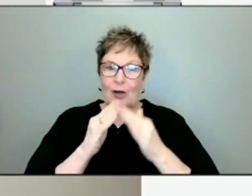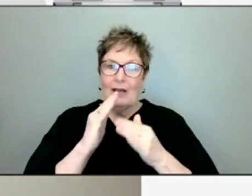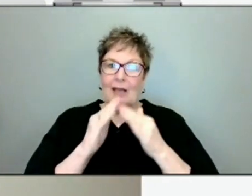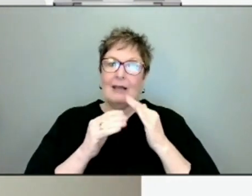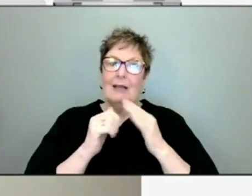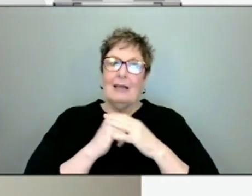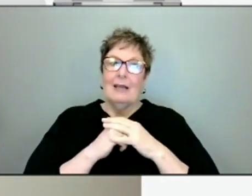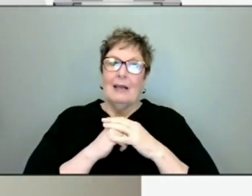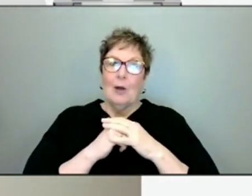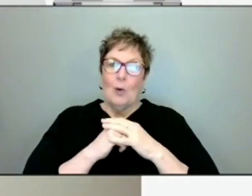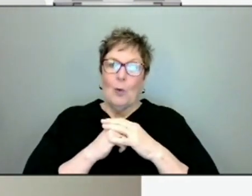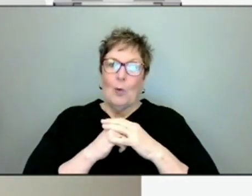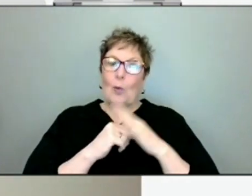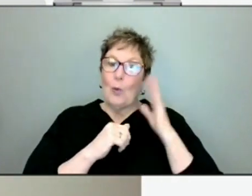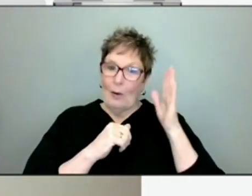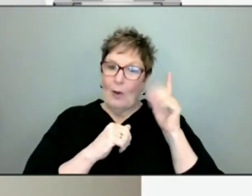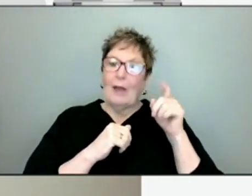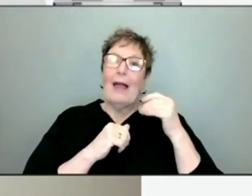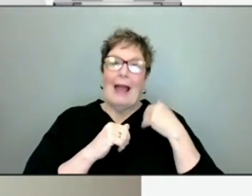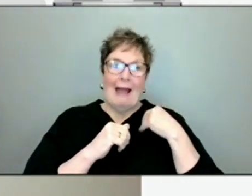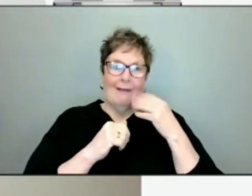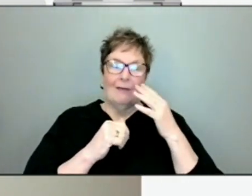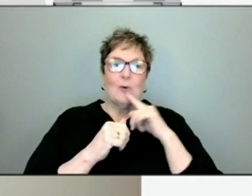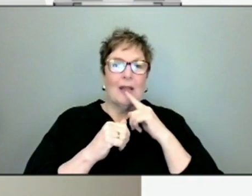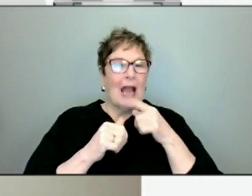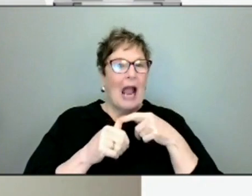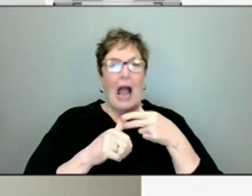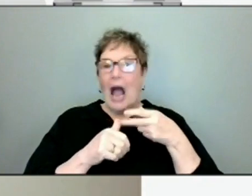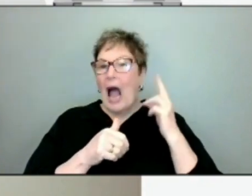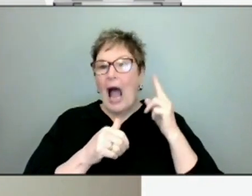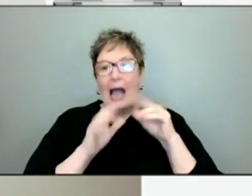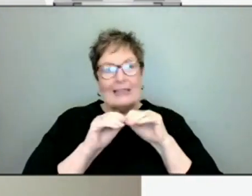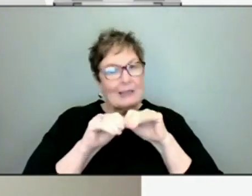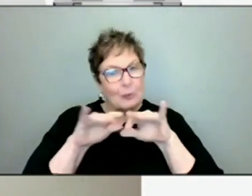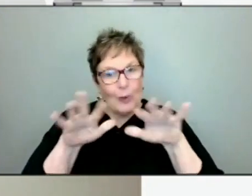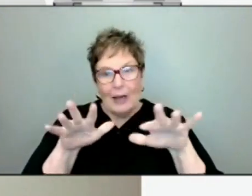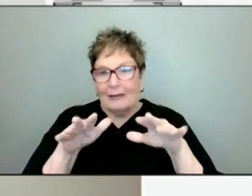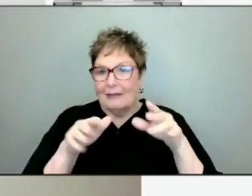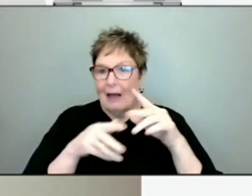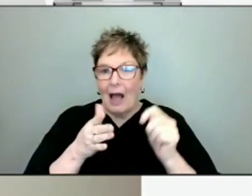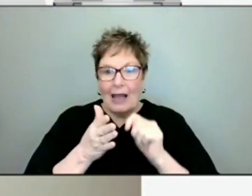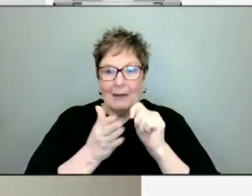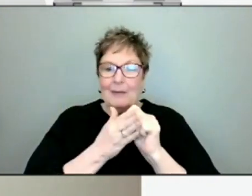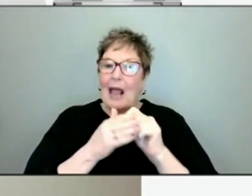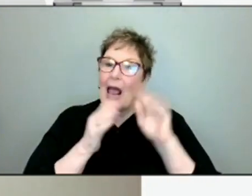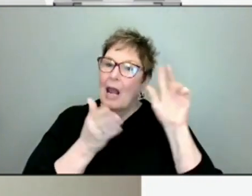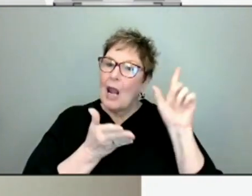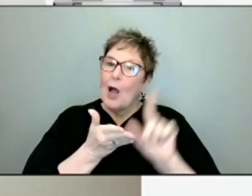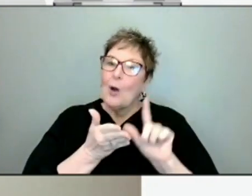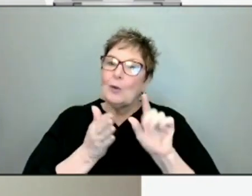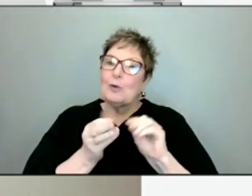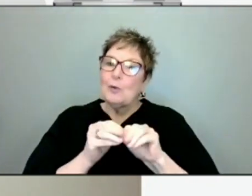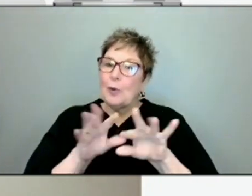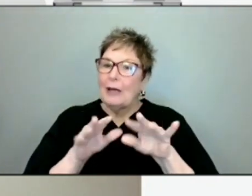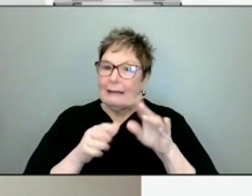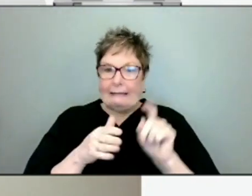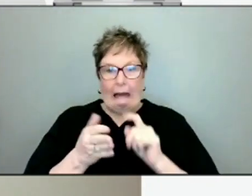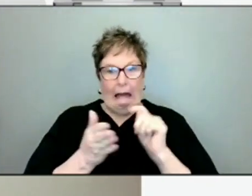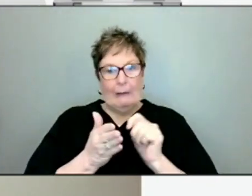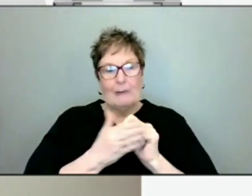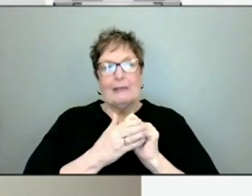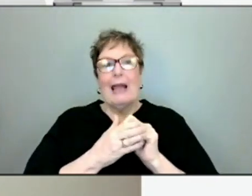is now, we will have these periods of high transmission and periods of lower transmission. Certainly it's expected that we'll need to,